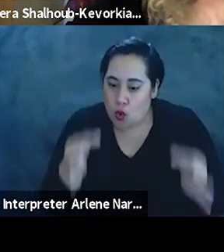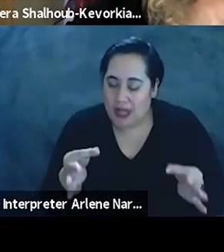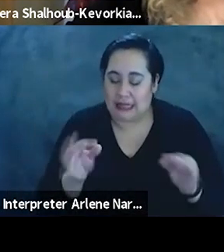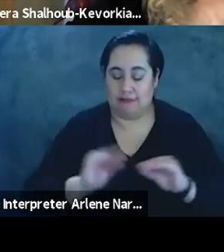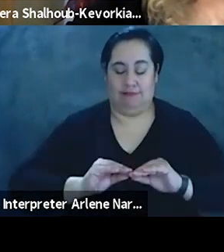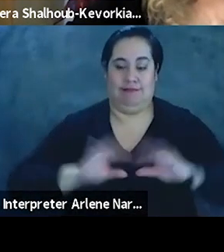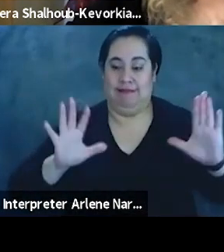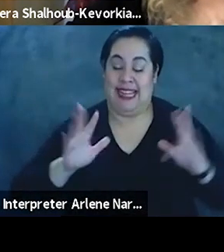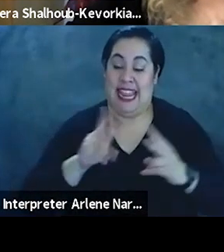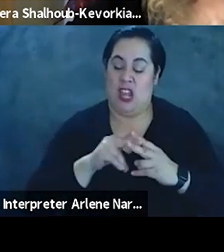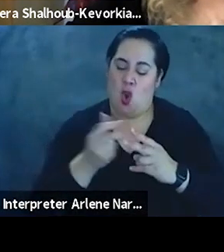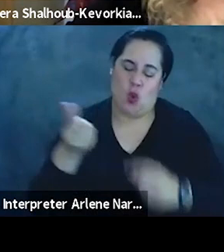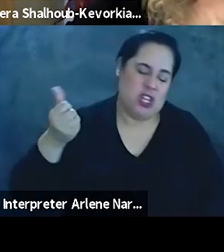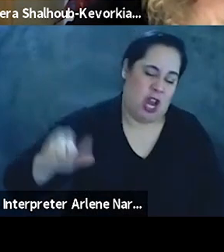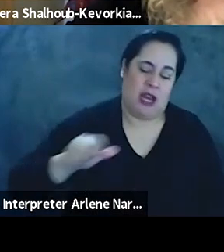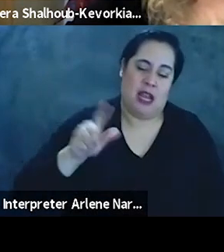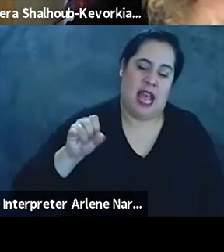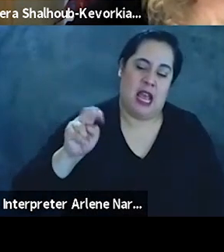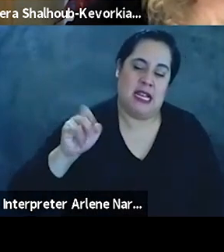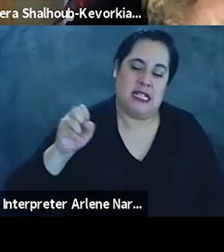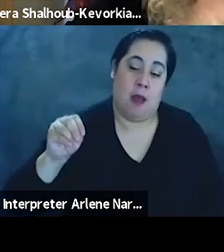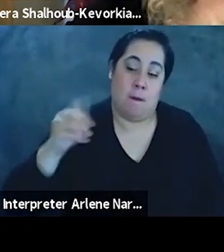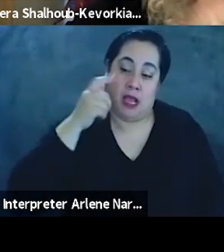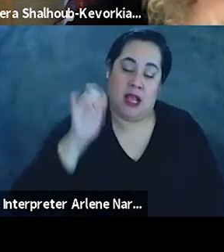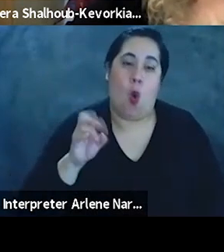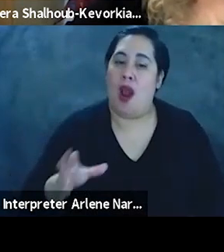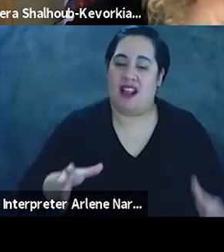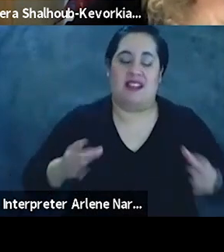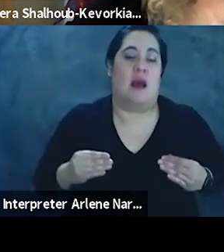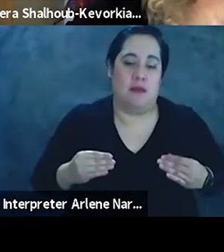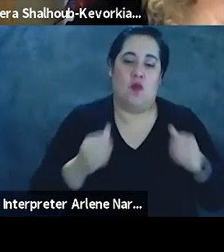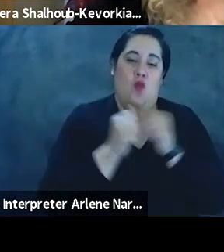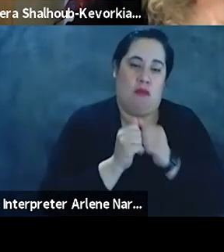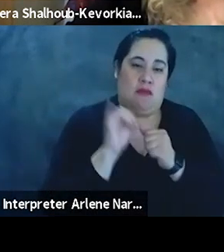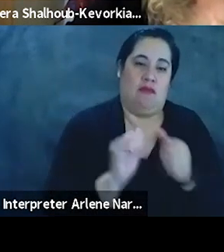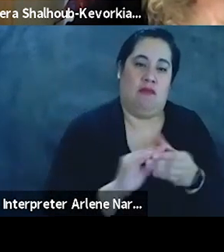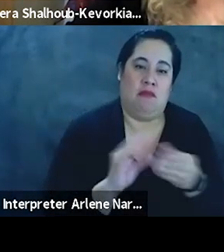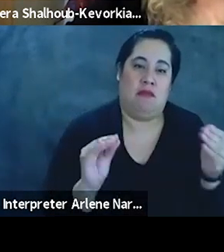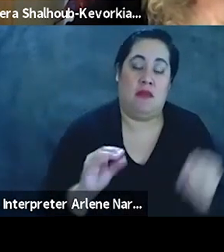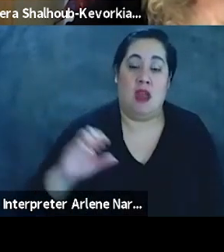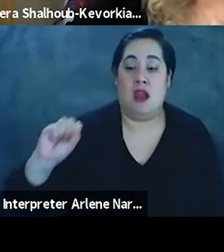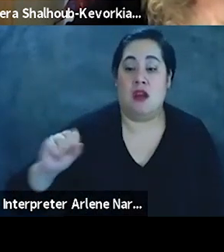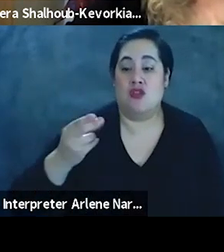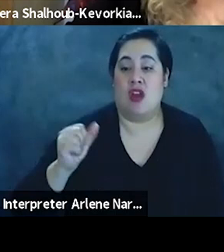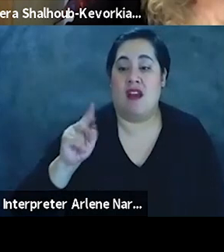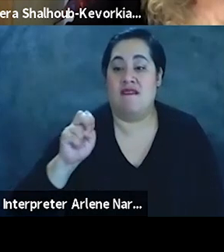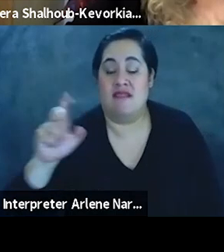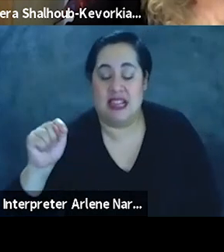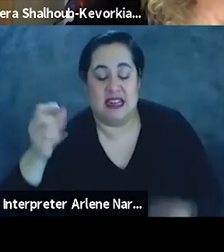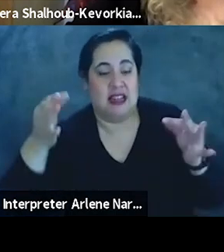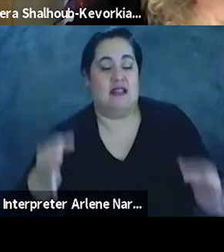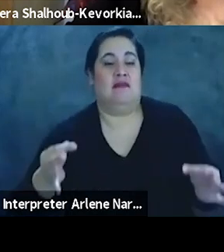either reject Zionism because of Lidda or accept Zionism along with Lidda. Chavit then declared that he chooses to